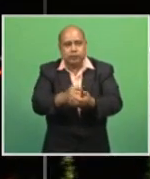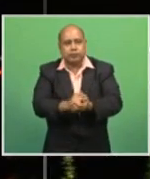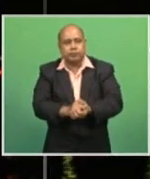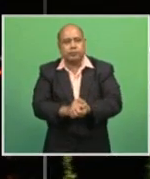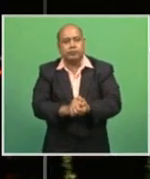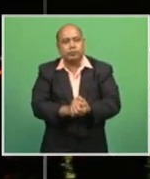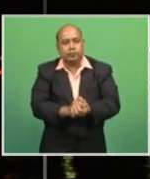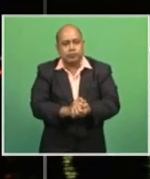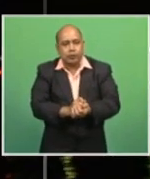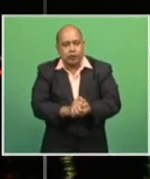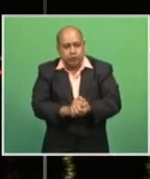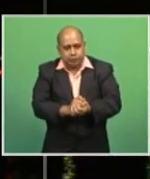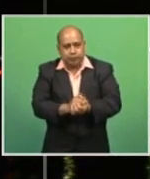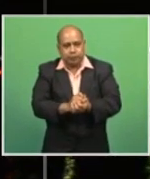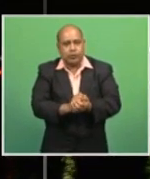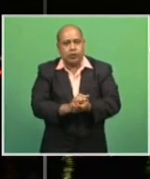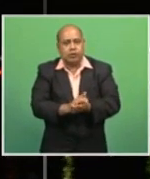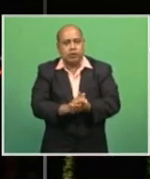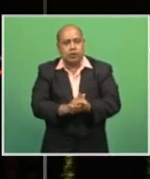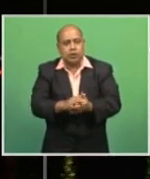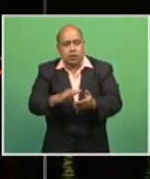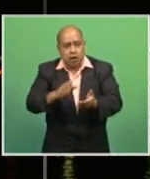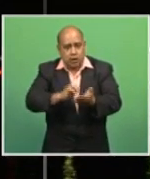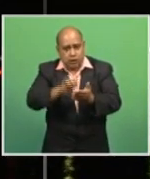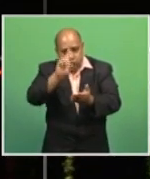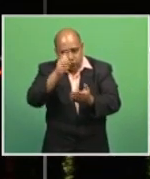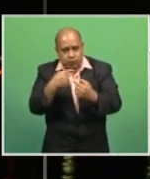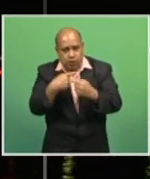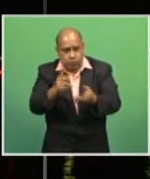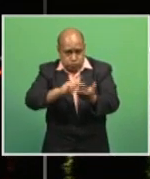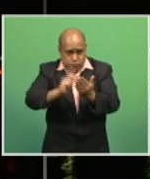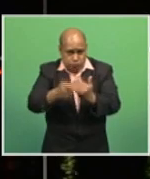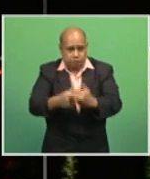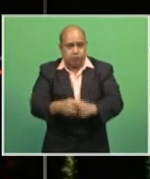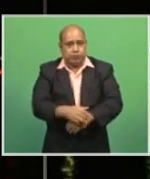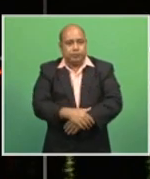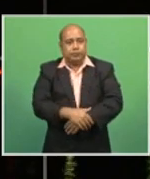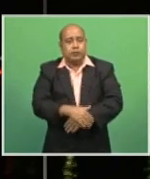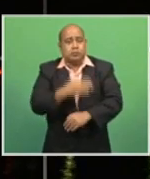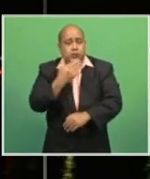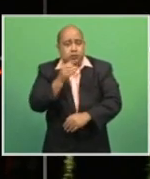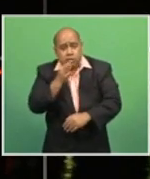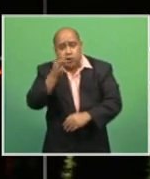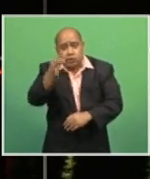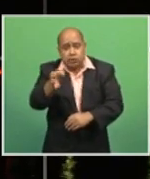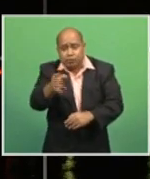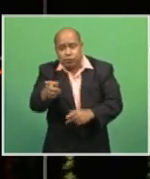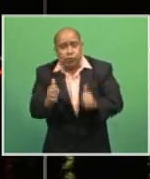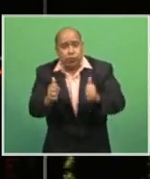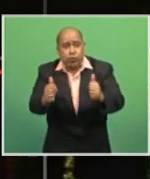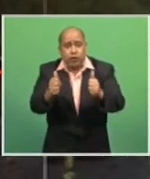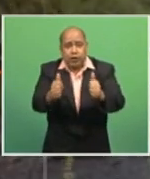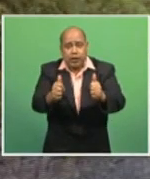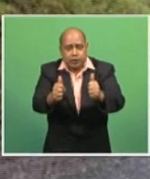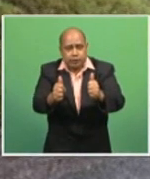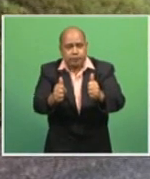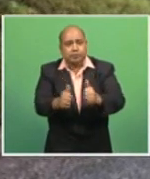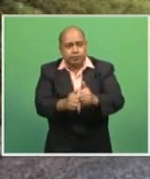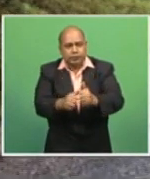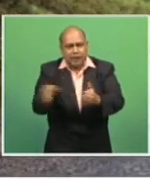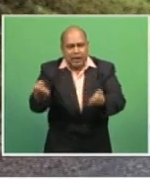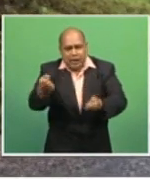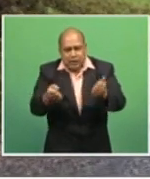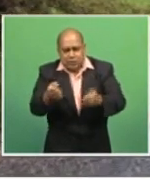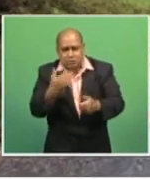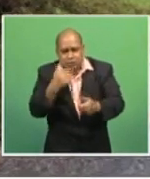The Fiji Roads Authority is advising motorists who drive cautiously amidst the wet weather conditions. Chief Executive